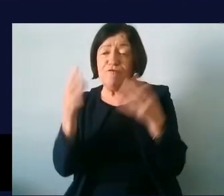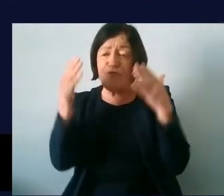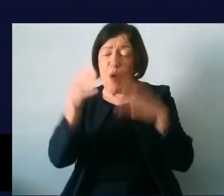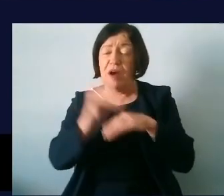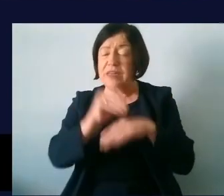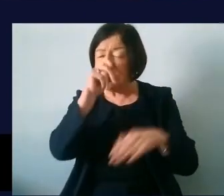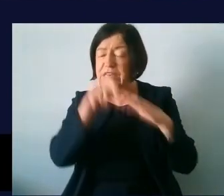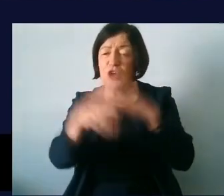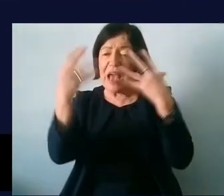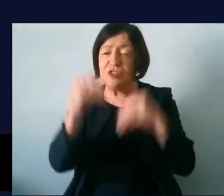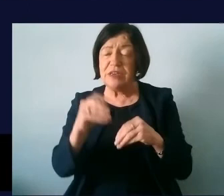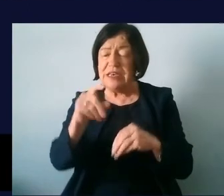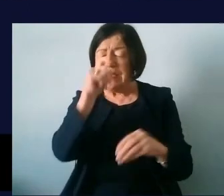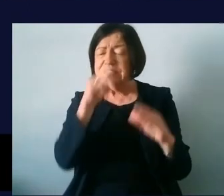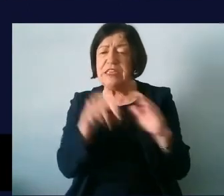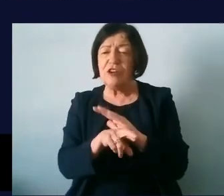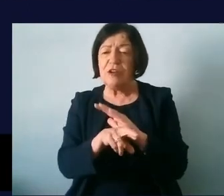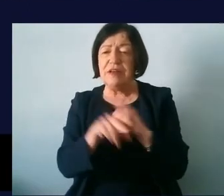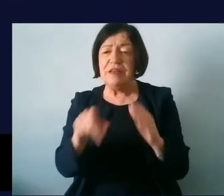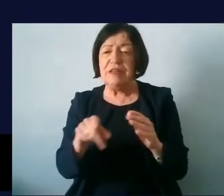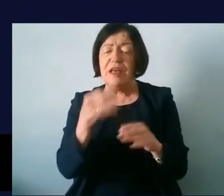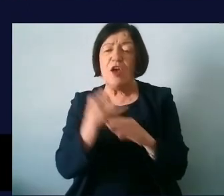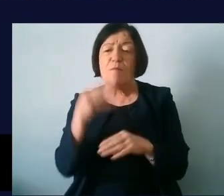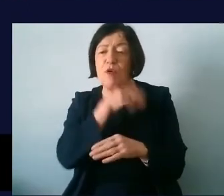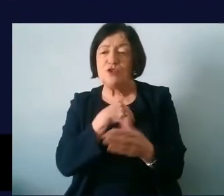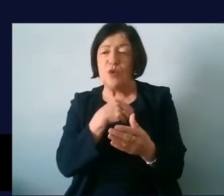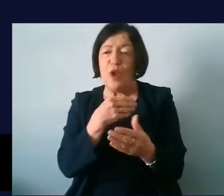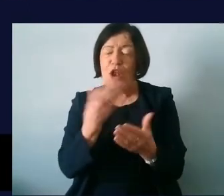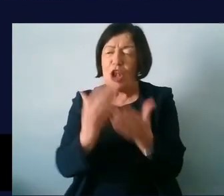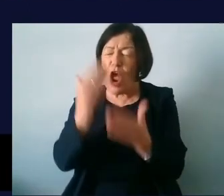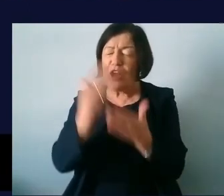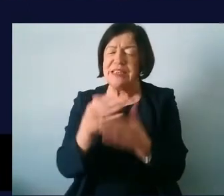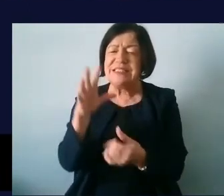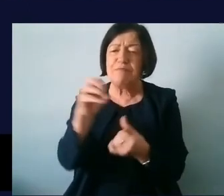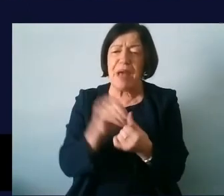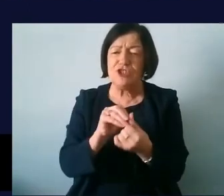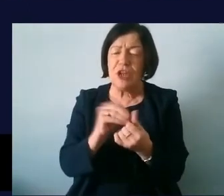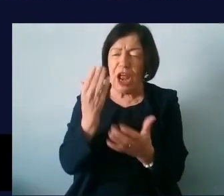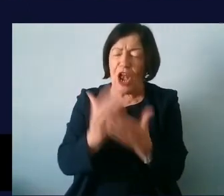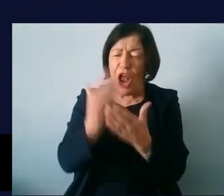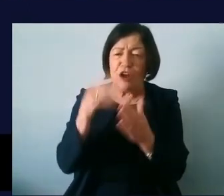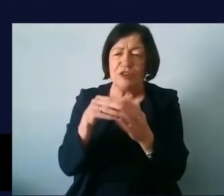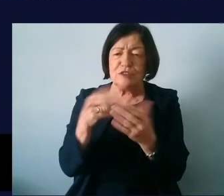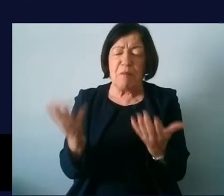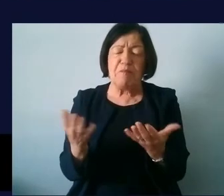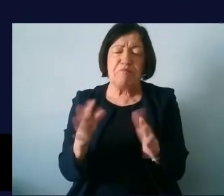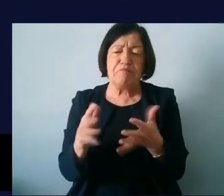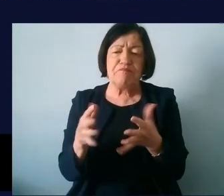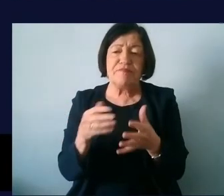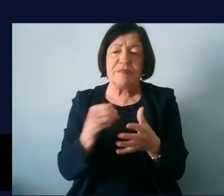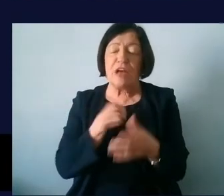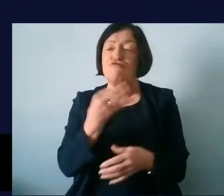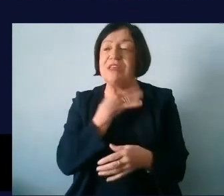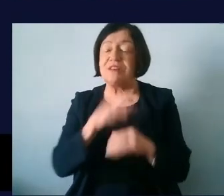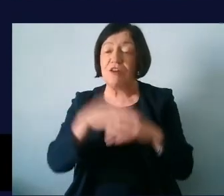education and we know that teachers are key to to learners and particularly learners um who might be um at risk of